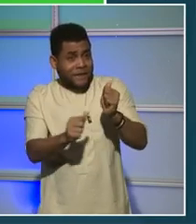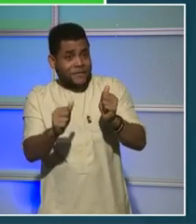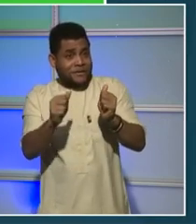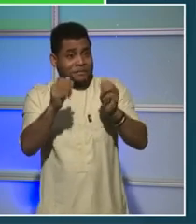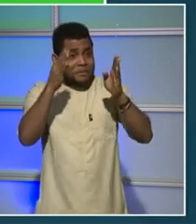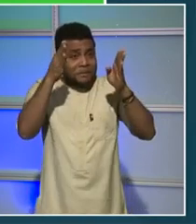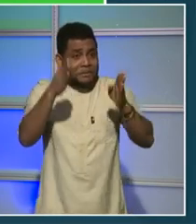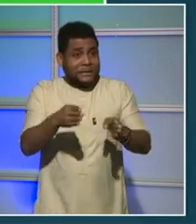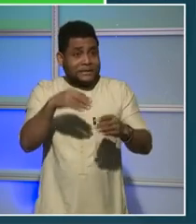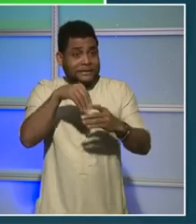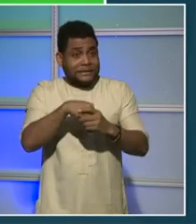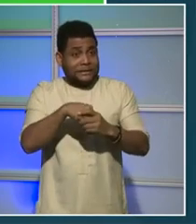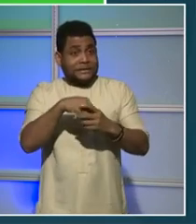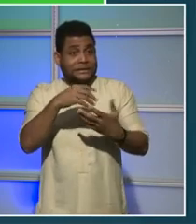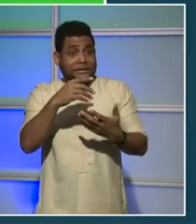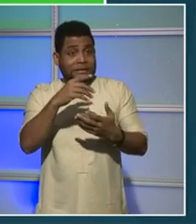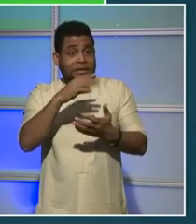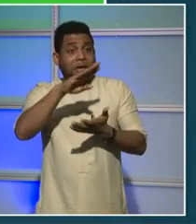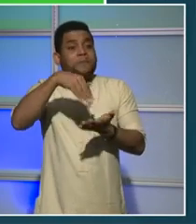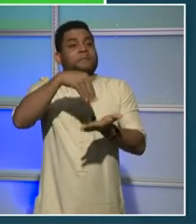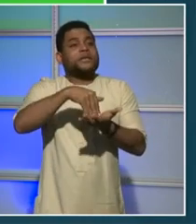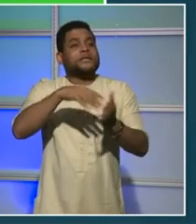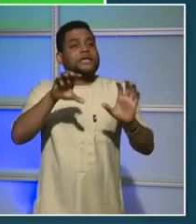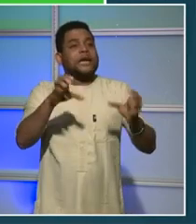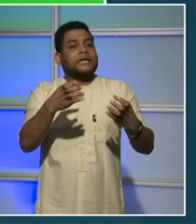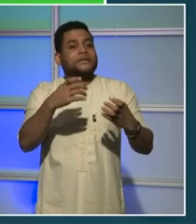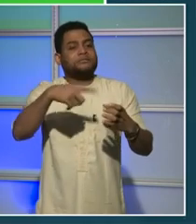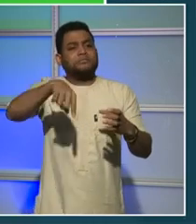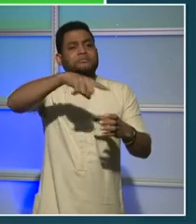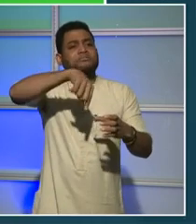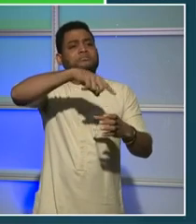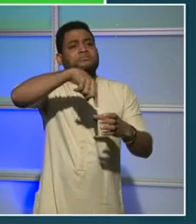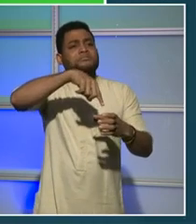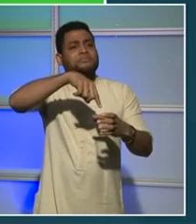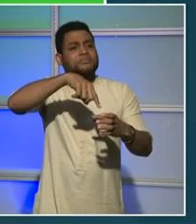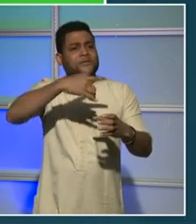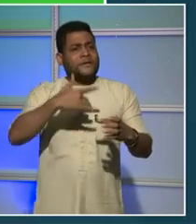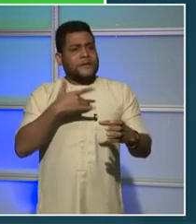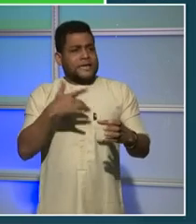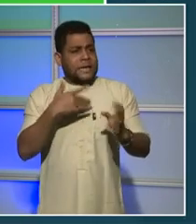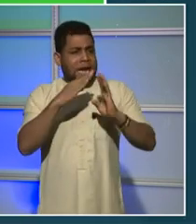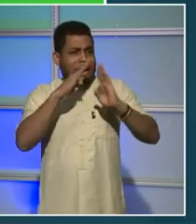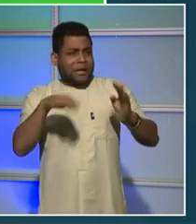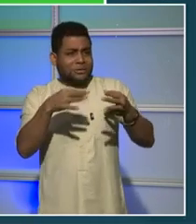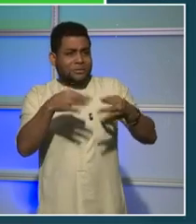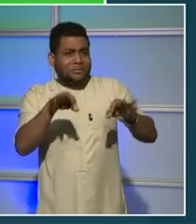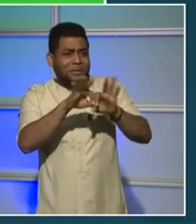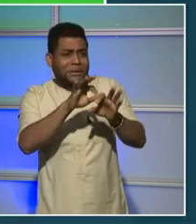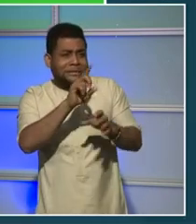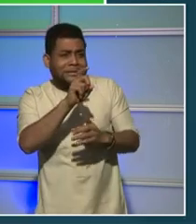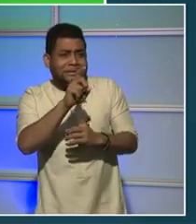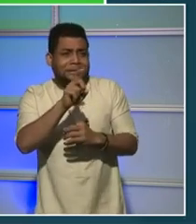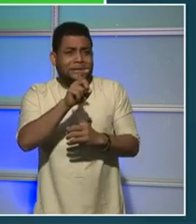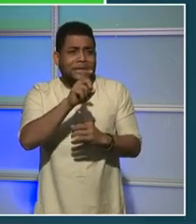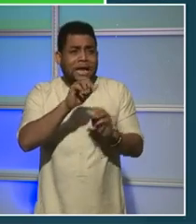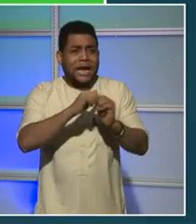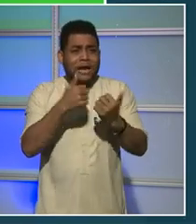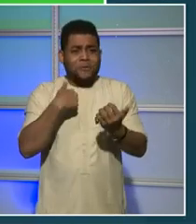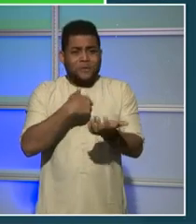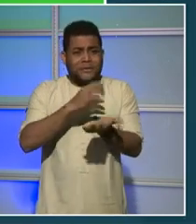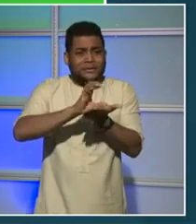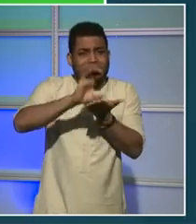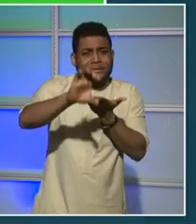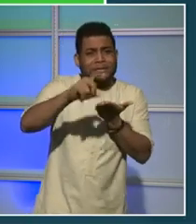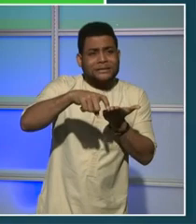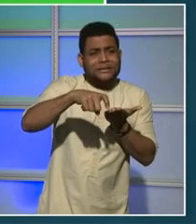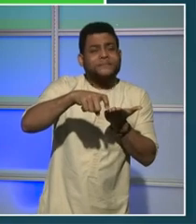really, I want you to think about where you are right now, housing, and how important that is, and make an investment in it. But, Tomas, I think the reason this game is so hard